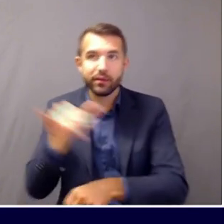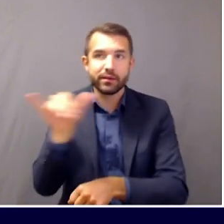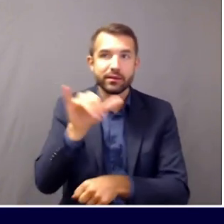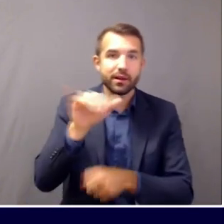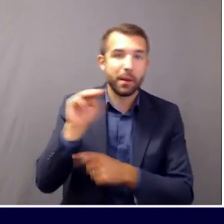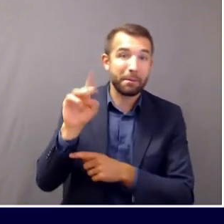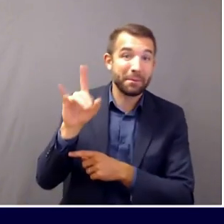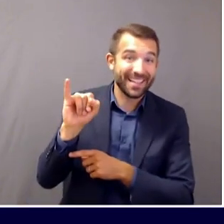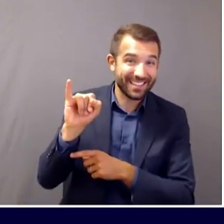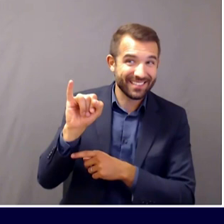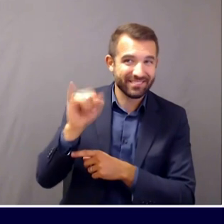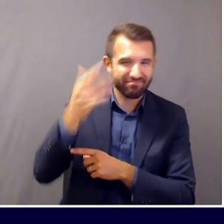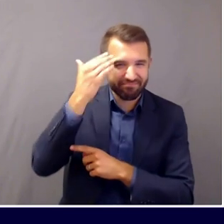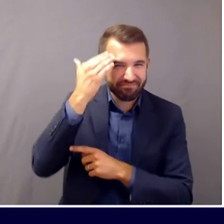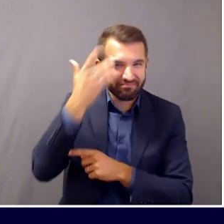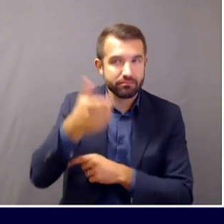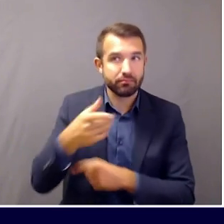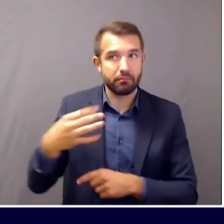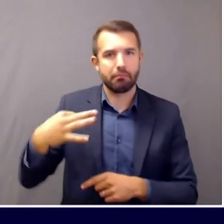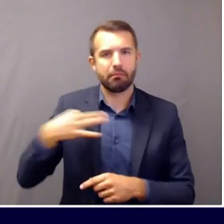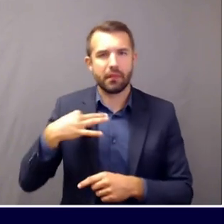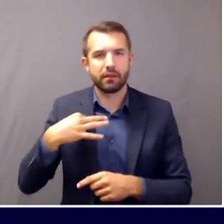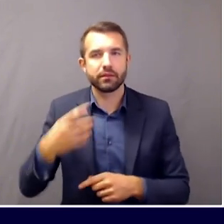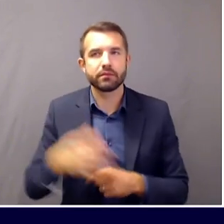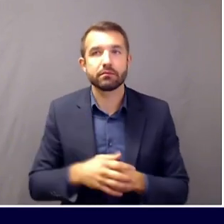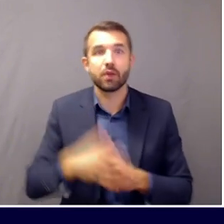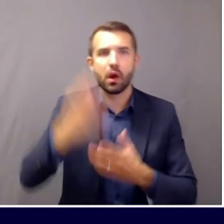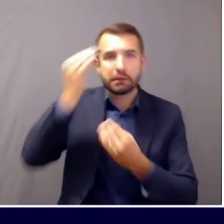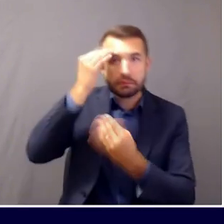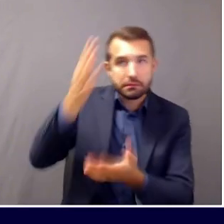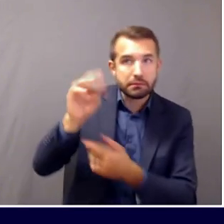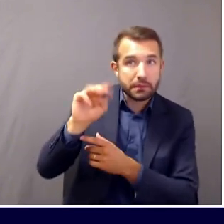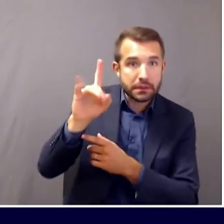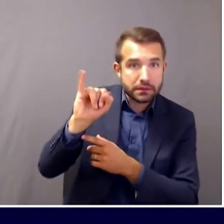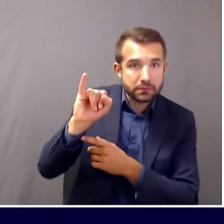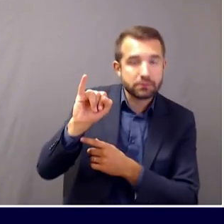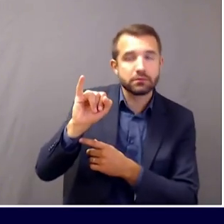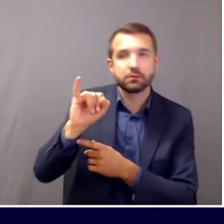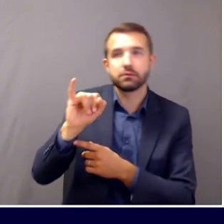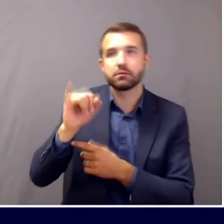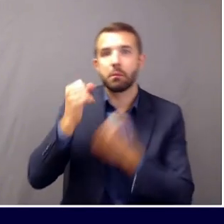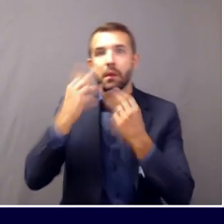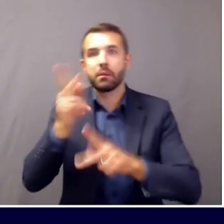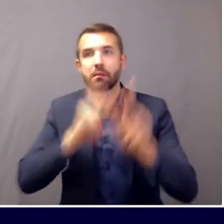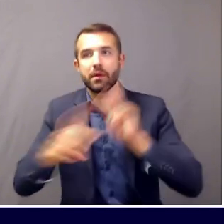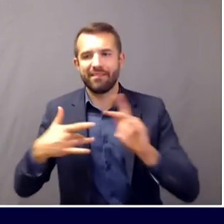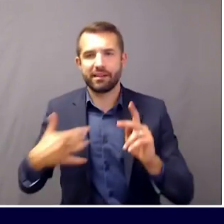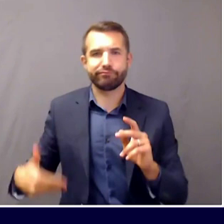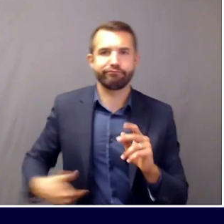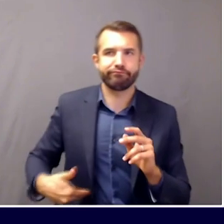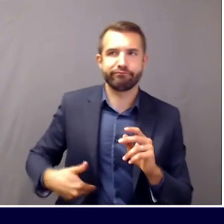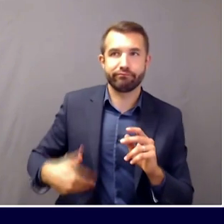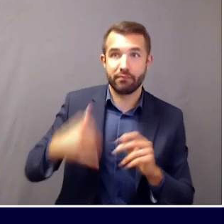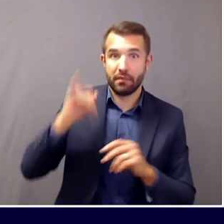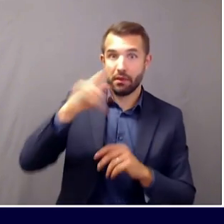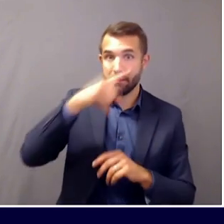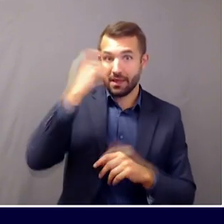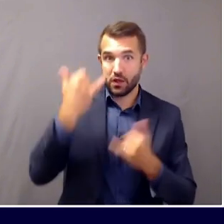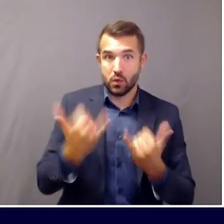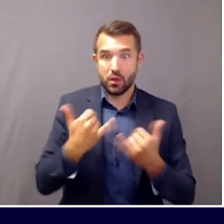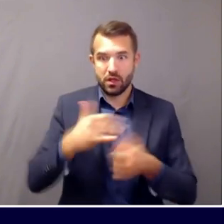people do because they're sick and they want to know what to do. But has there been discussion about the state actually asking, hey, if you get a